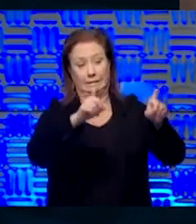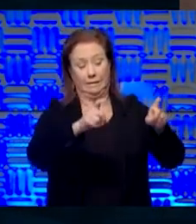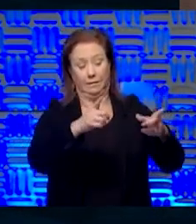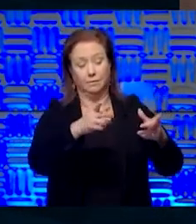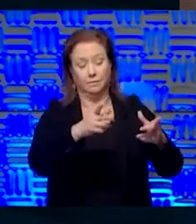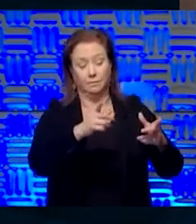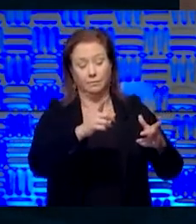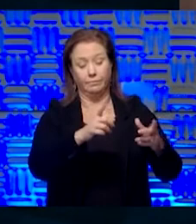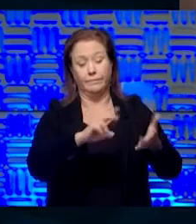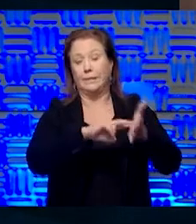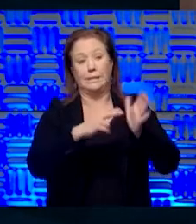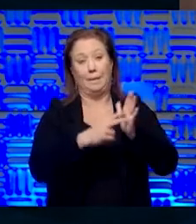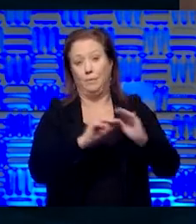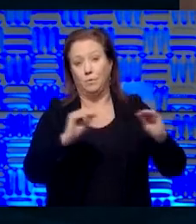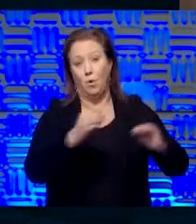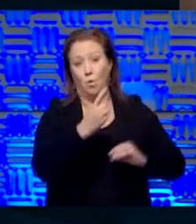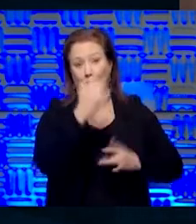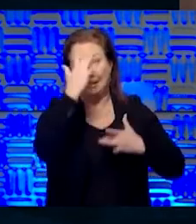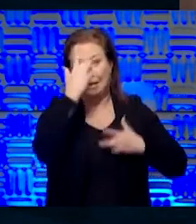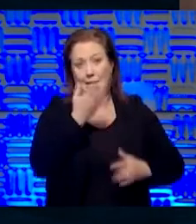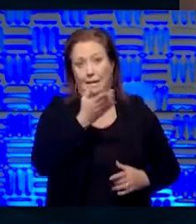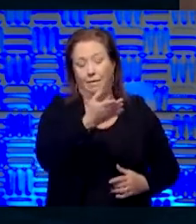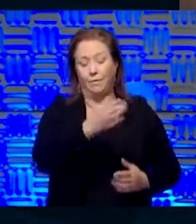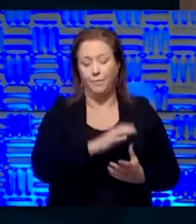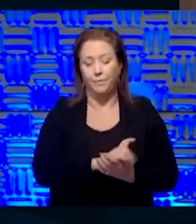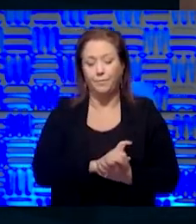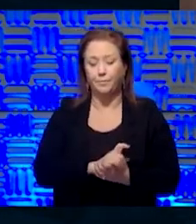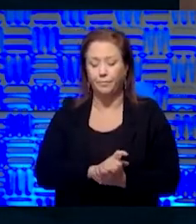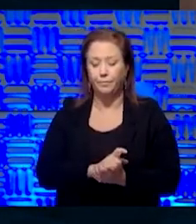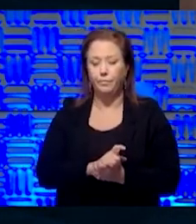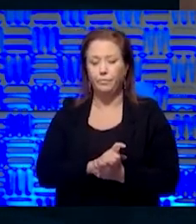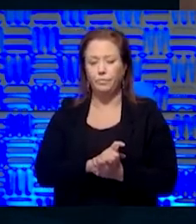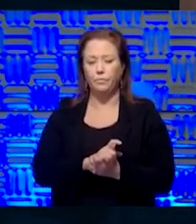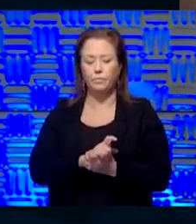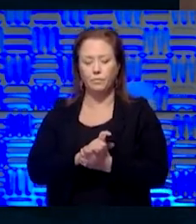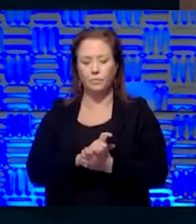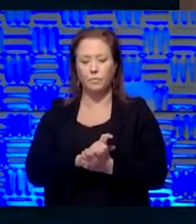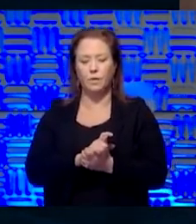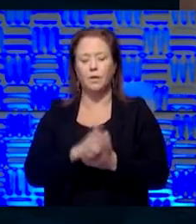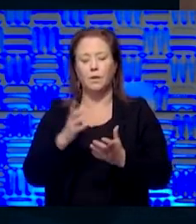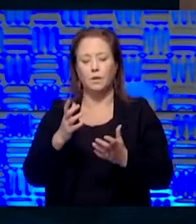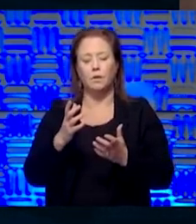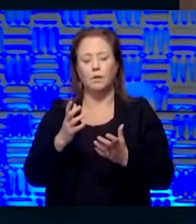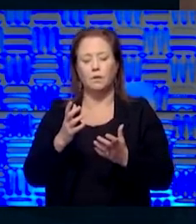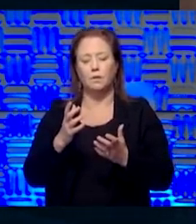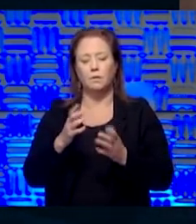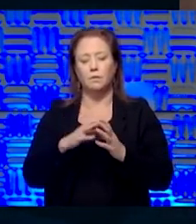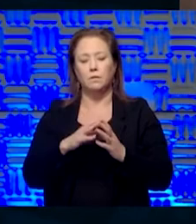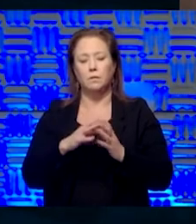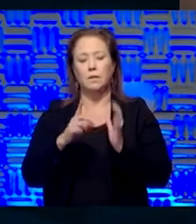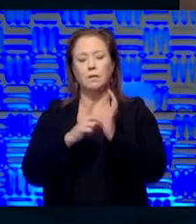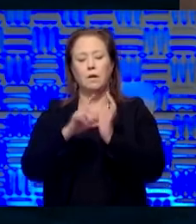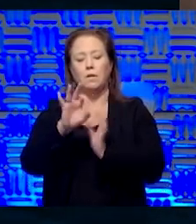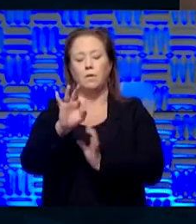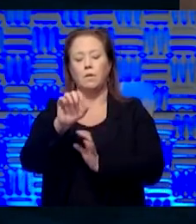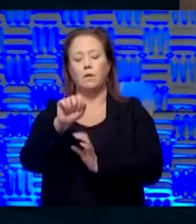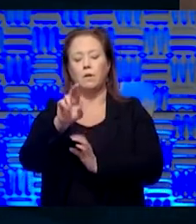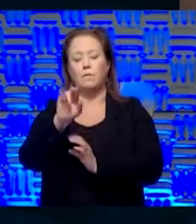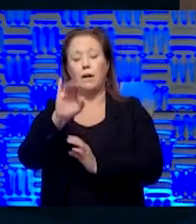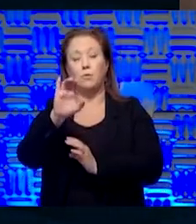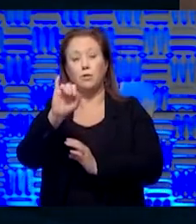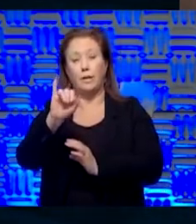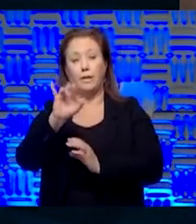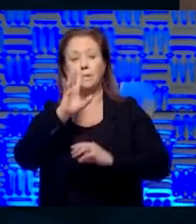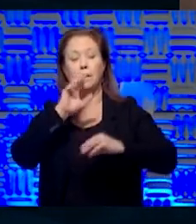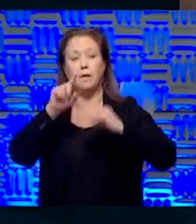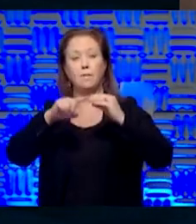there haven't been. So, um, what we would like to see, and it's not a unique thought. Many, um, Dr. Fauci and others talked